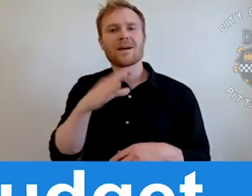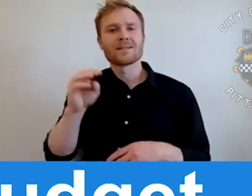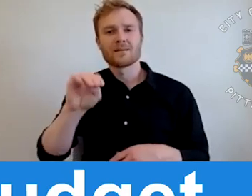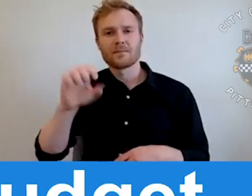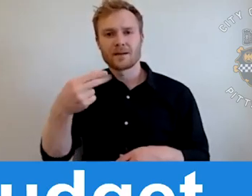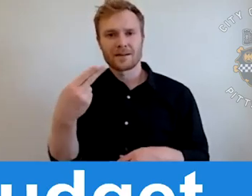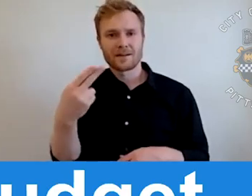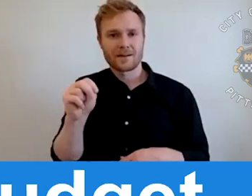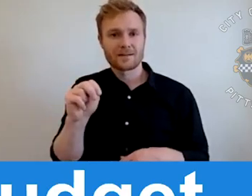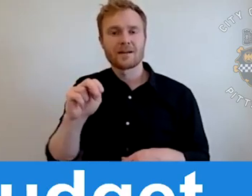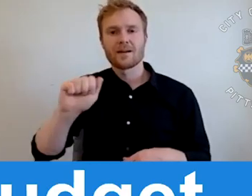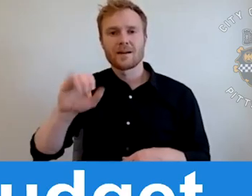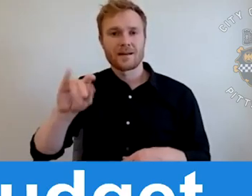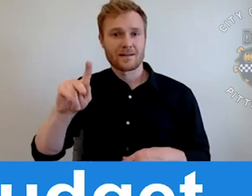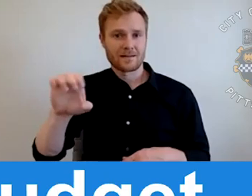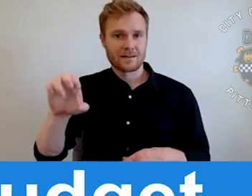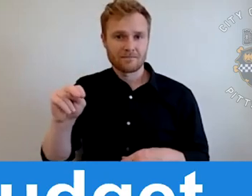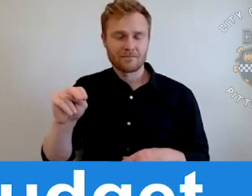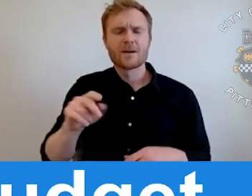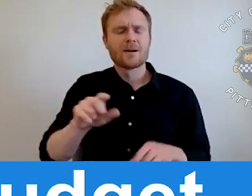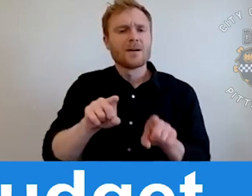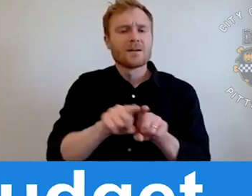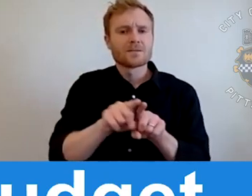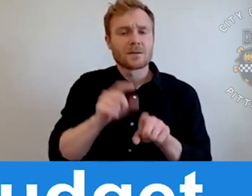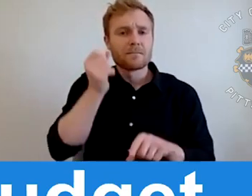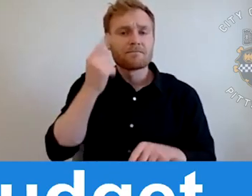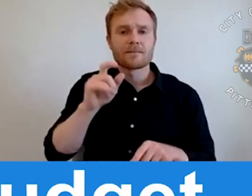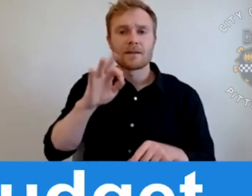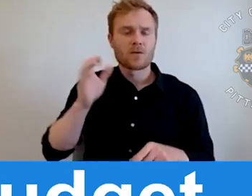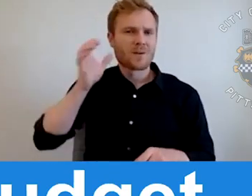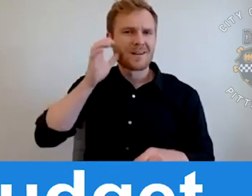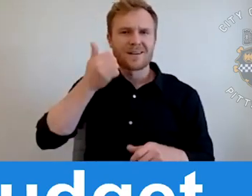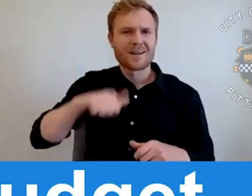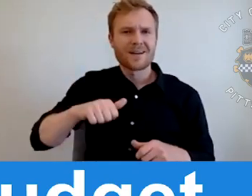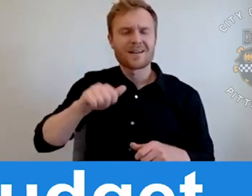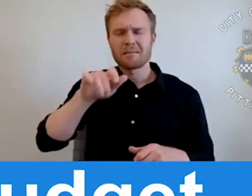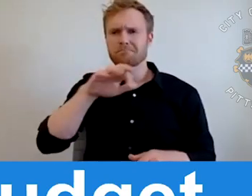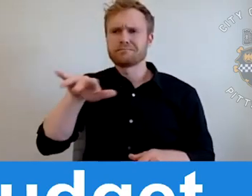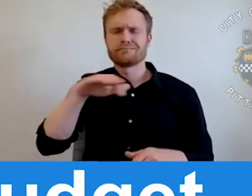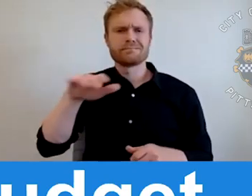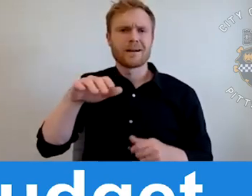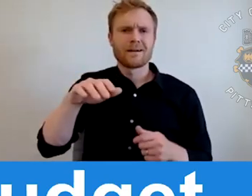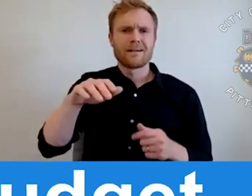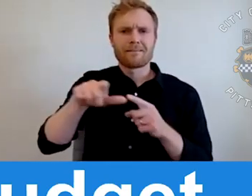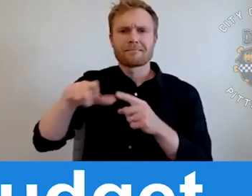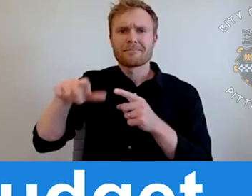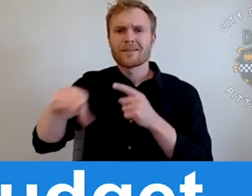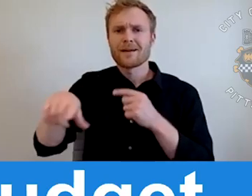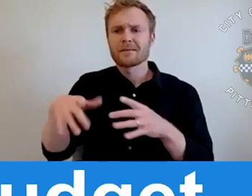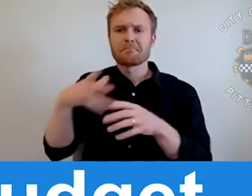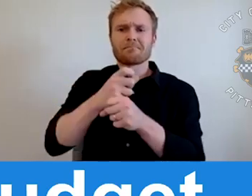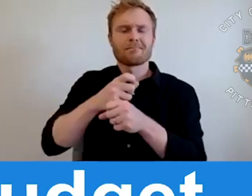Also an accessibility issue if you hear any acronyms you don't understand please call me on it. Feel free to type something into the chat. We'll be sure to clarify.